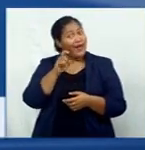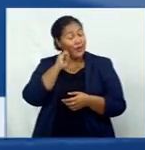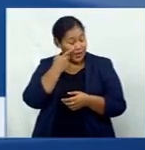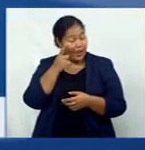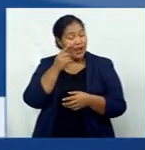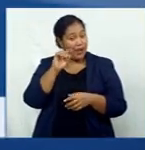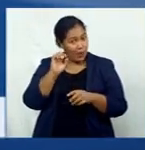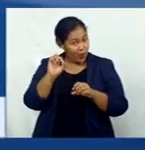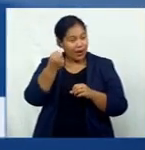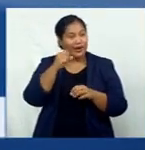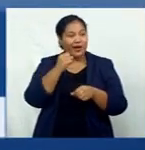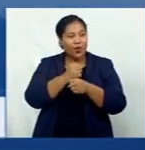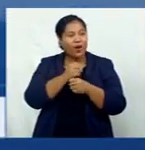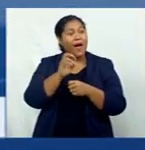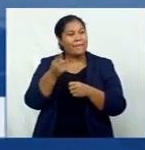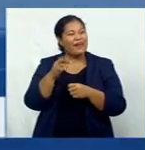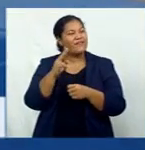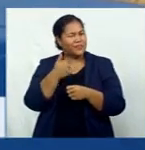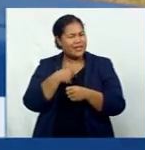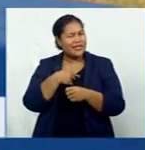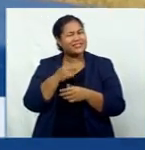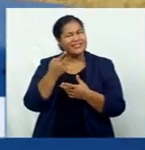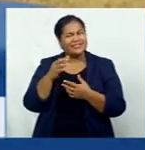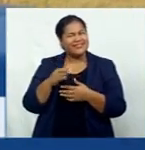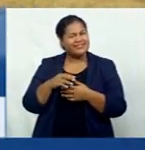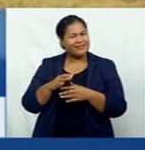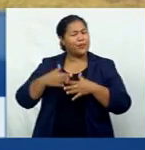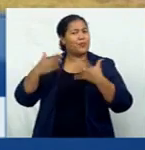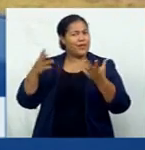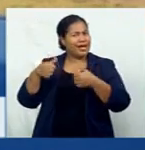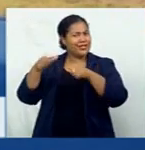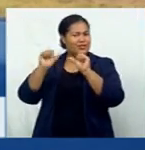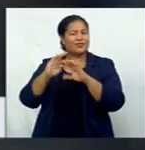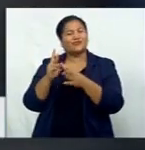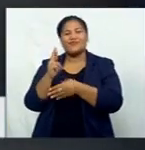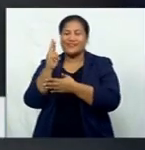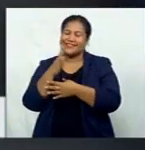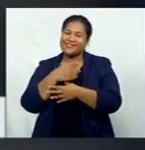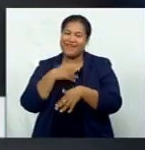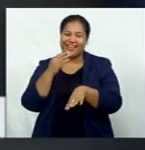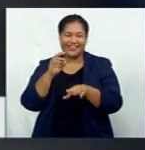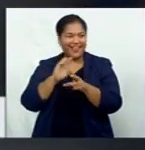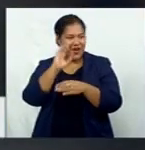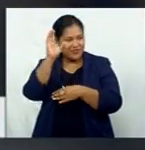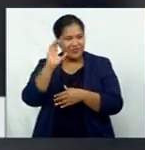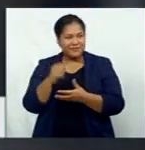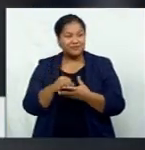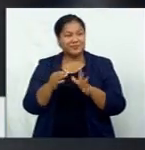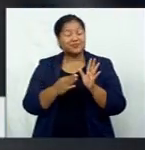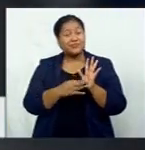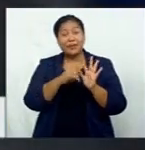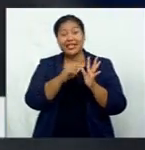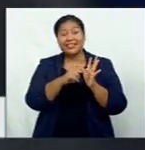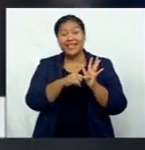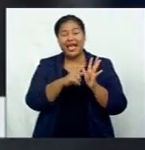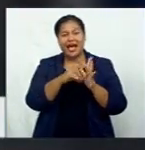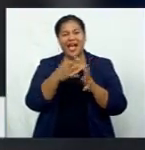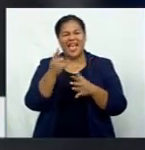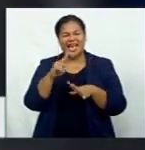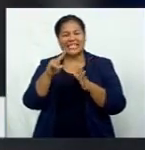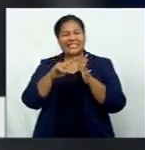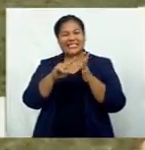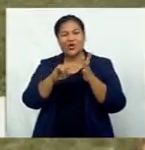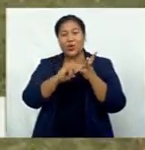it is a big thing to represent my own country. Matea and Yosef Warrakesa are hoping that